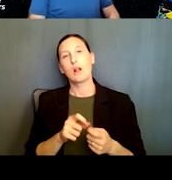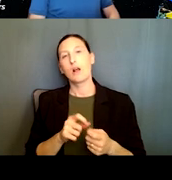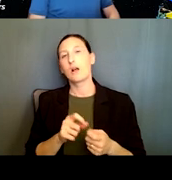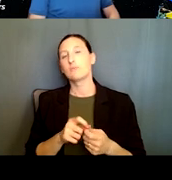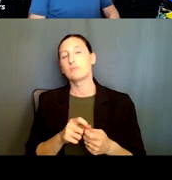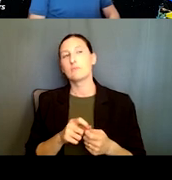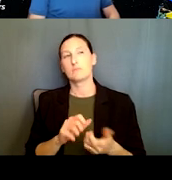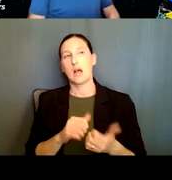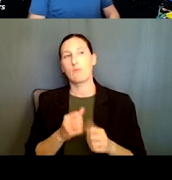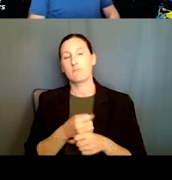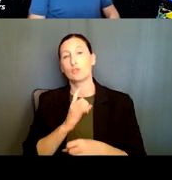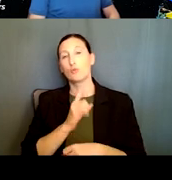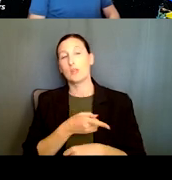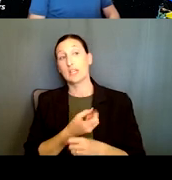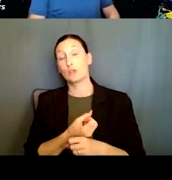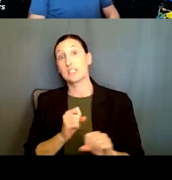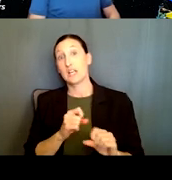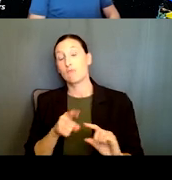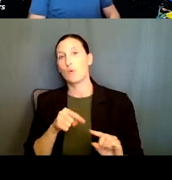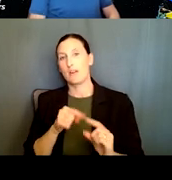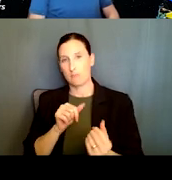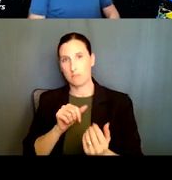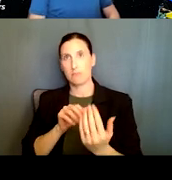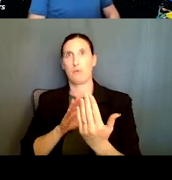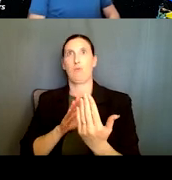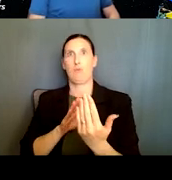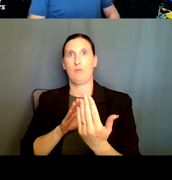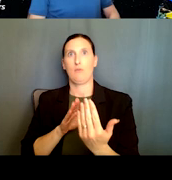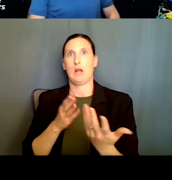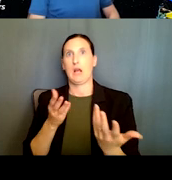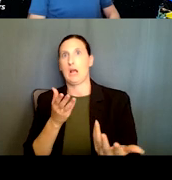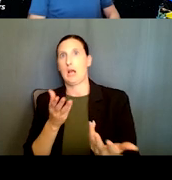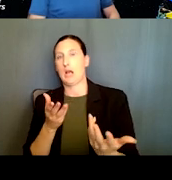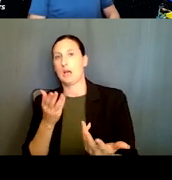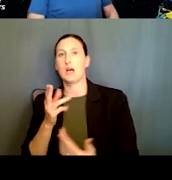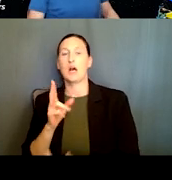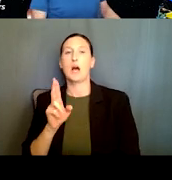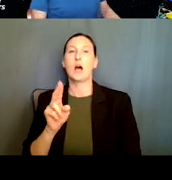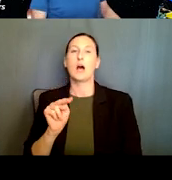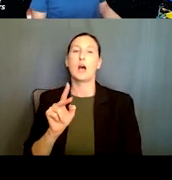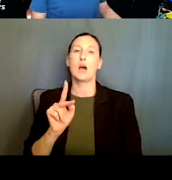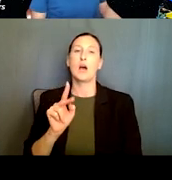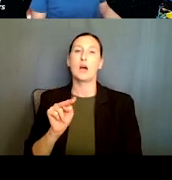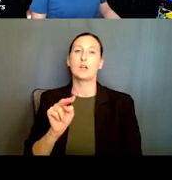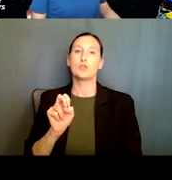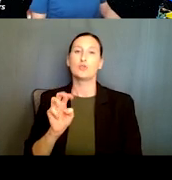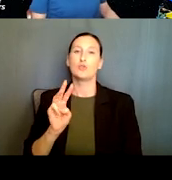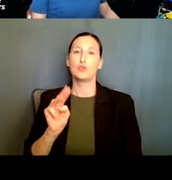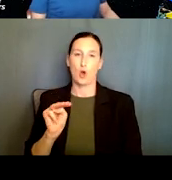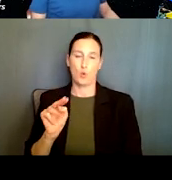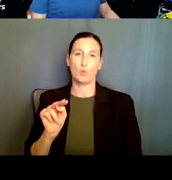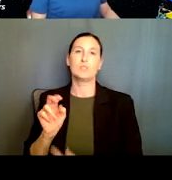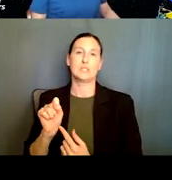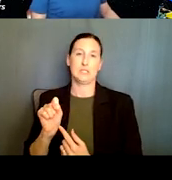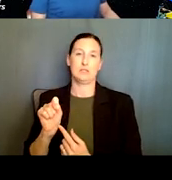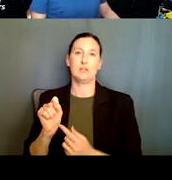that they are safe, uh, when facing unknown unknowns? So, um, things that can happen